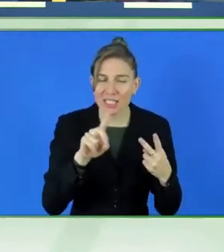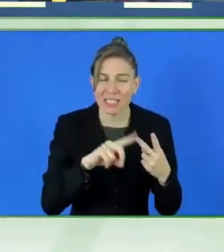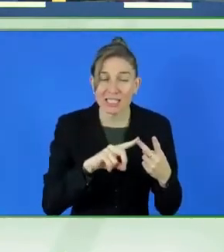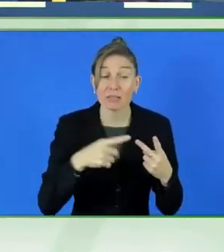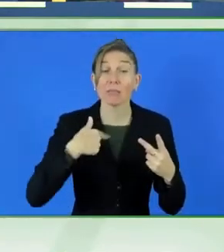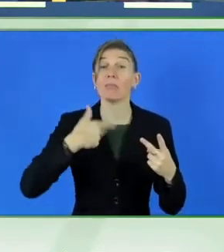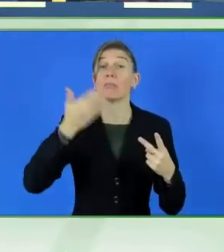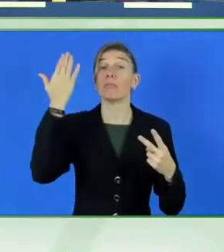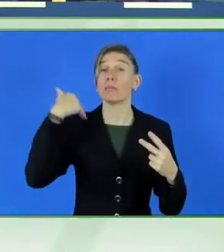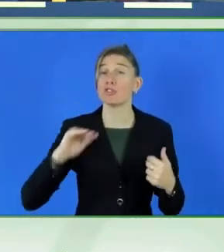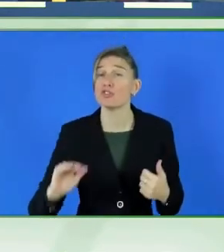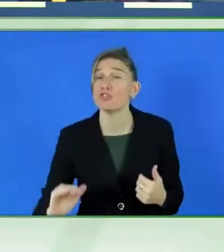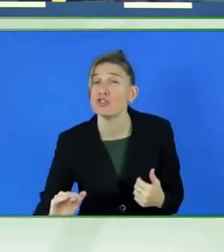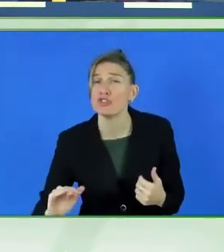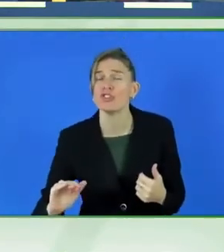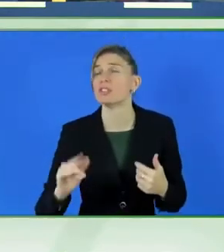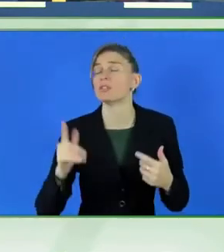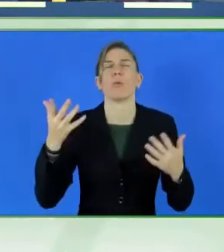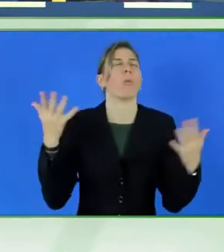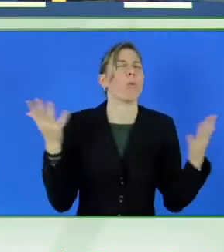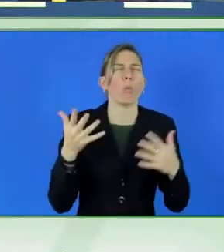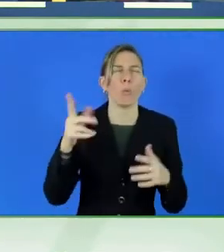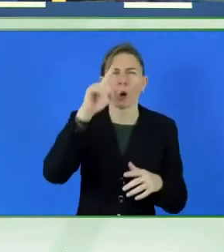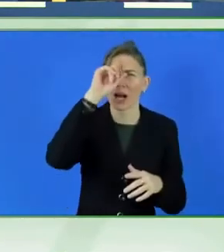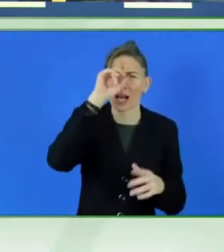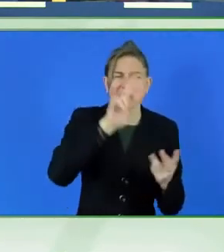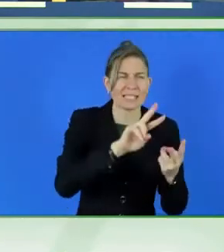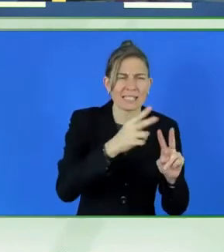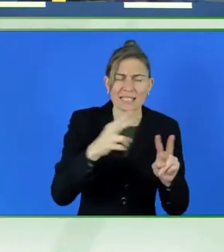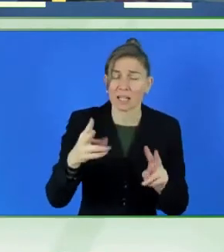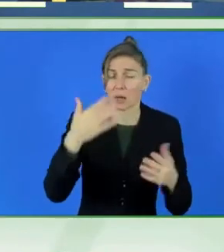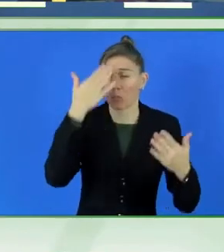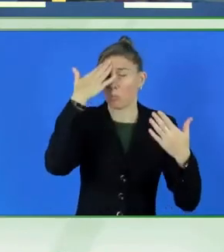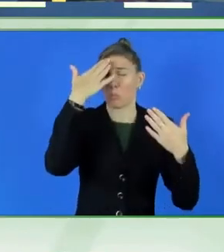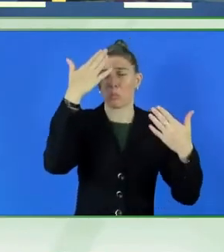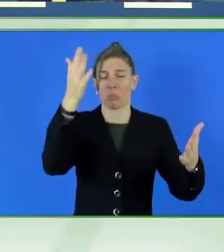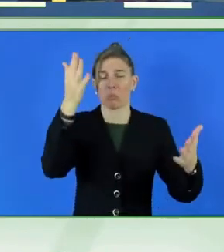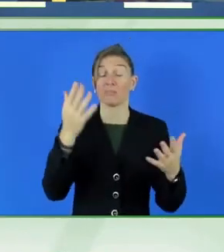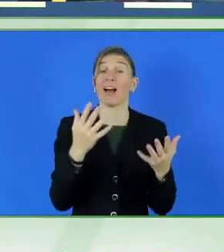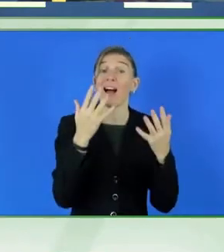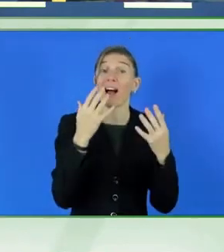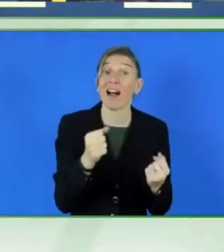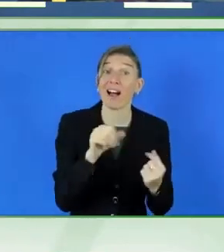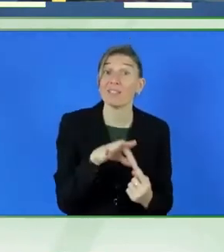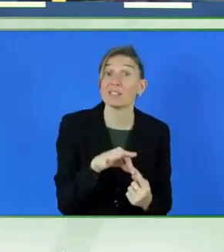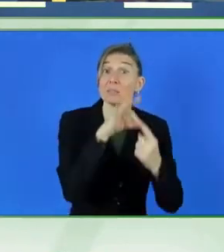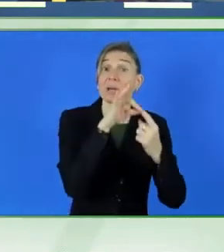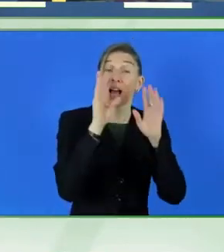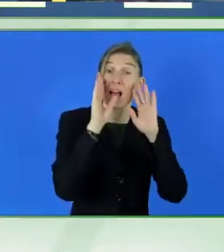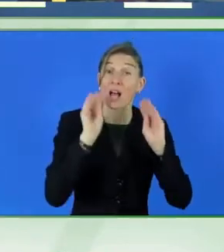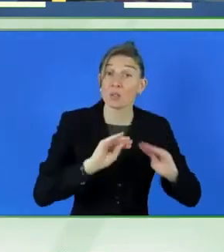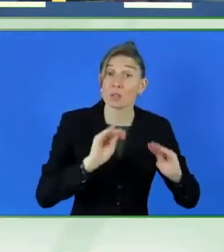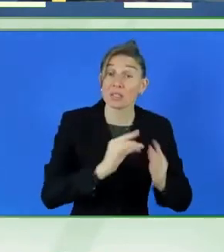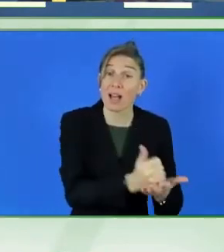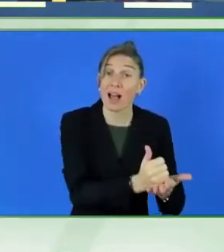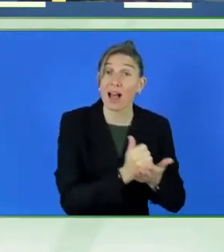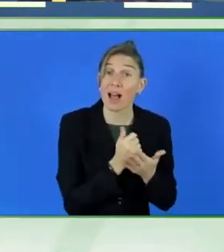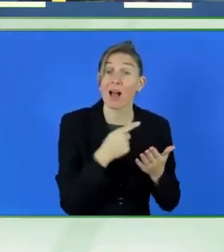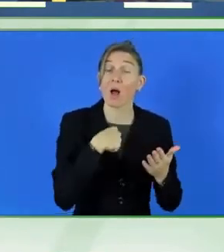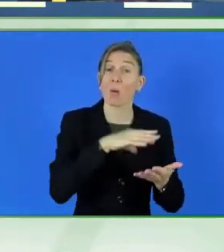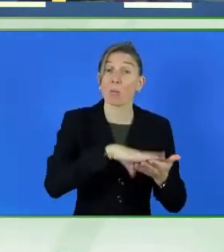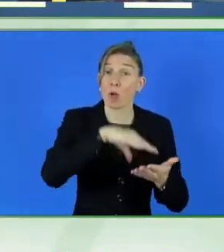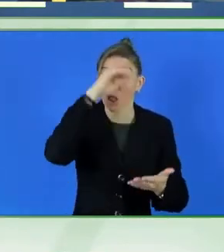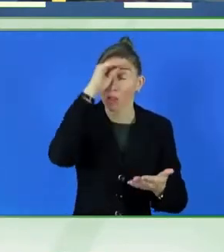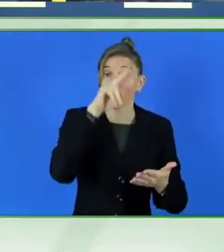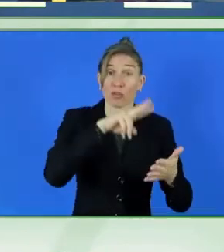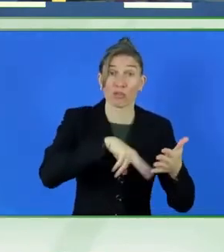know what dyslexia was. And so there wasn't special education to help me learn how to read. And I didn't